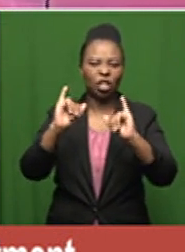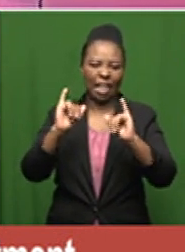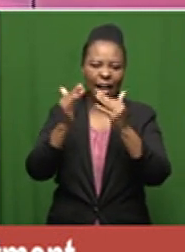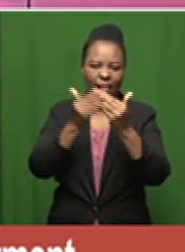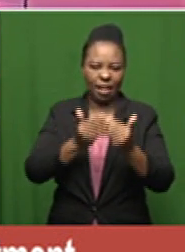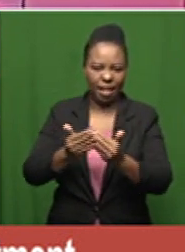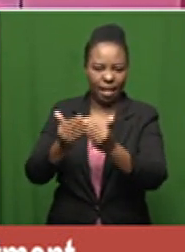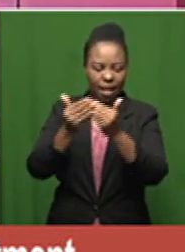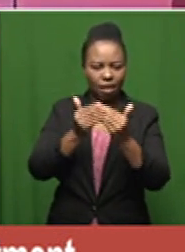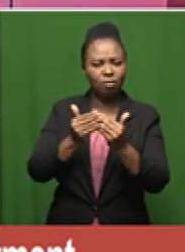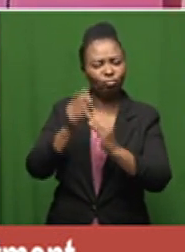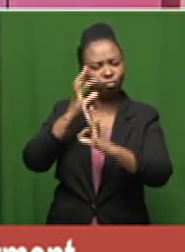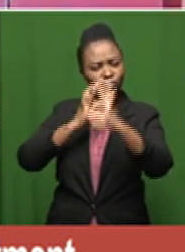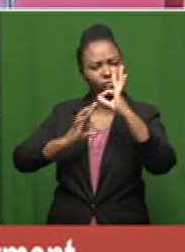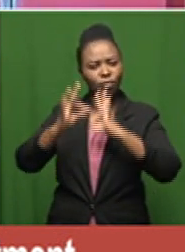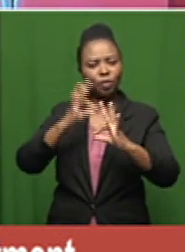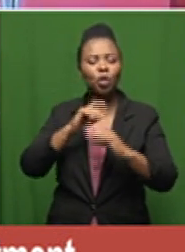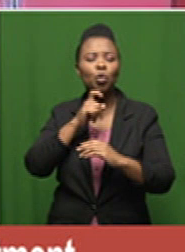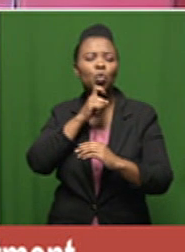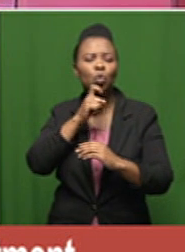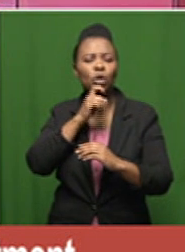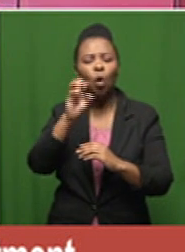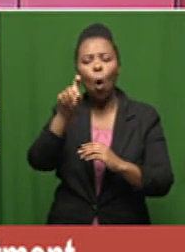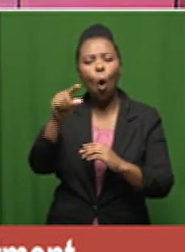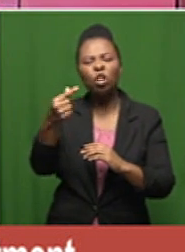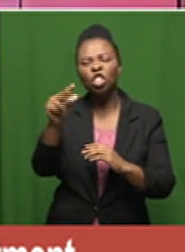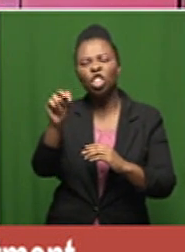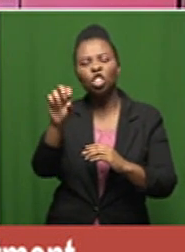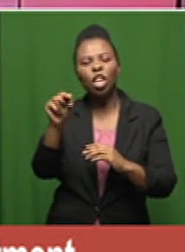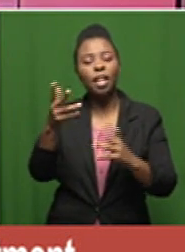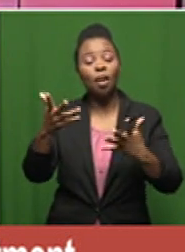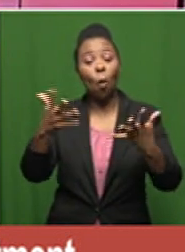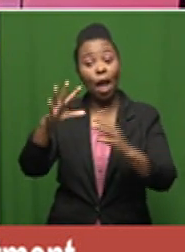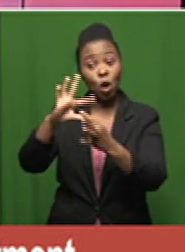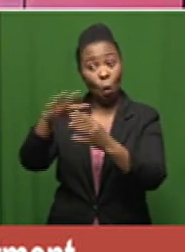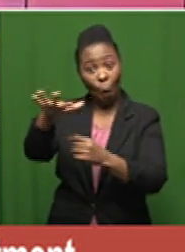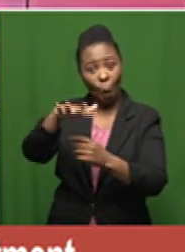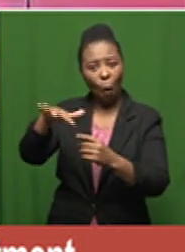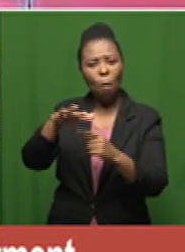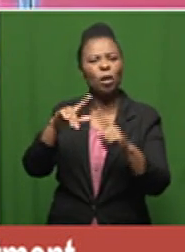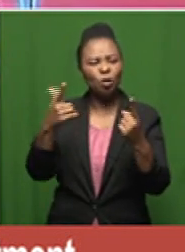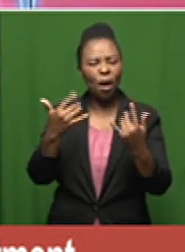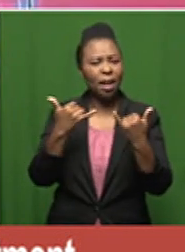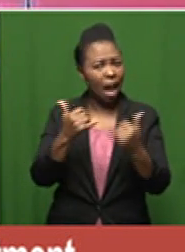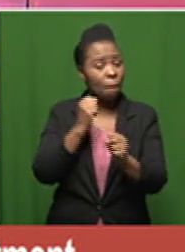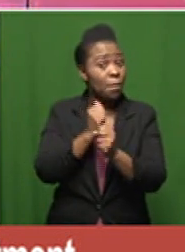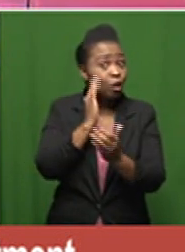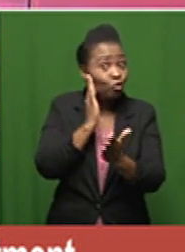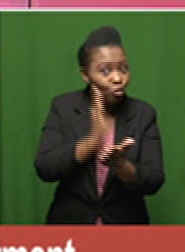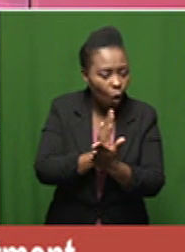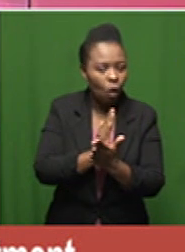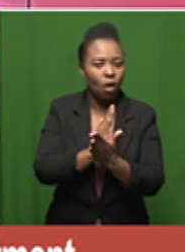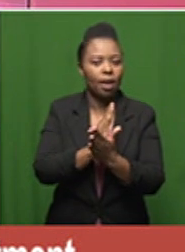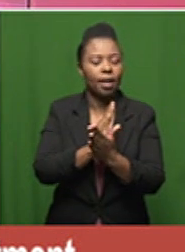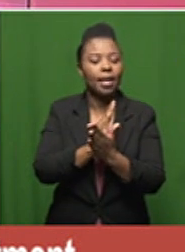talking to us about the use of oxygen and particularly at home and i think the overarching message is make sure that medical advice